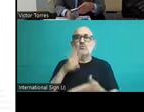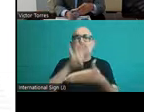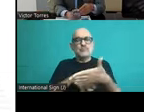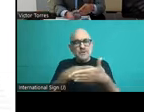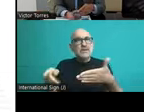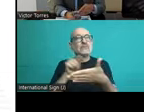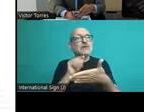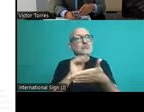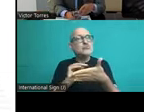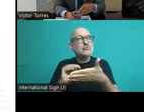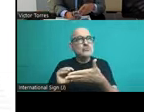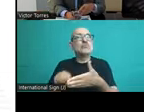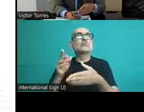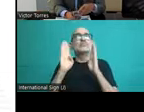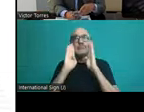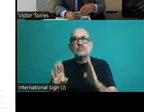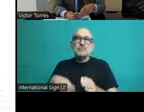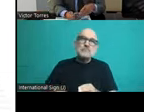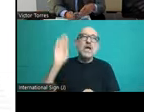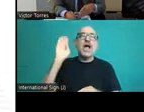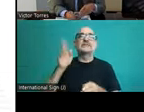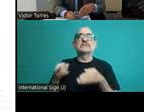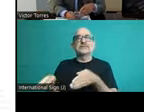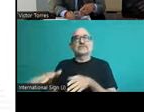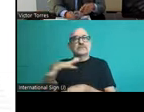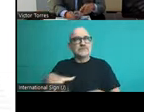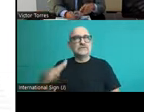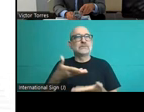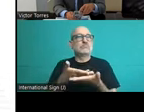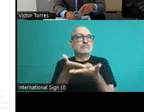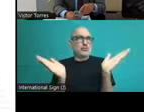regulation allows to choose